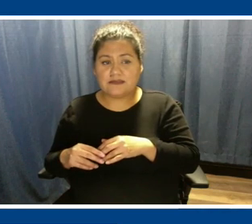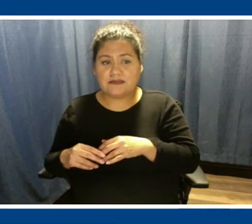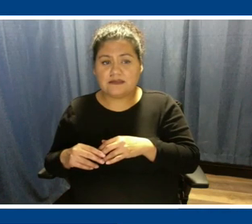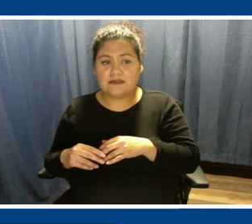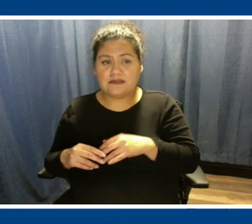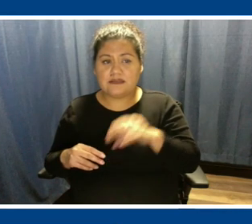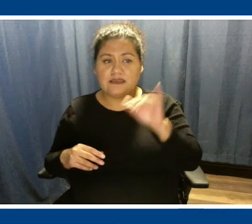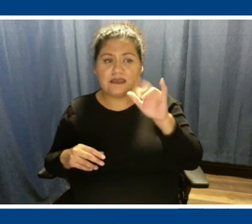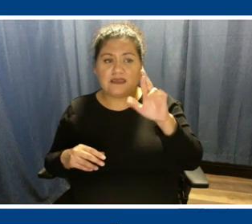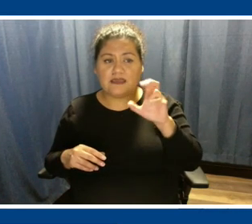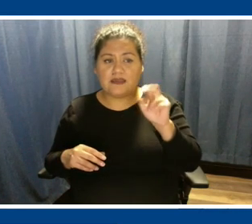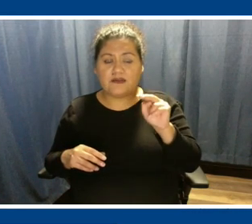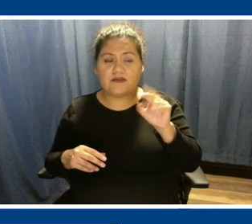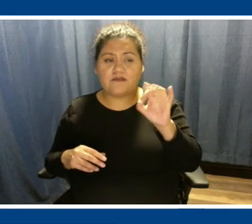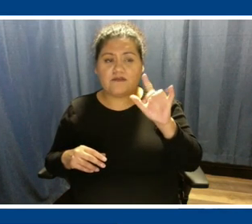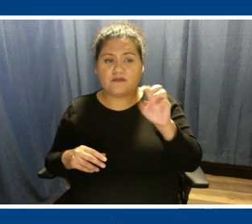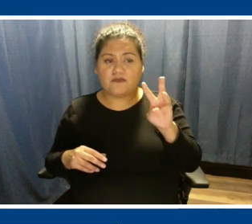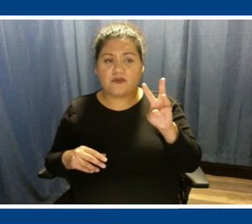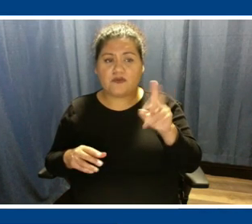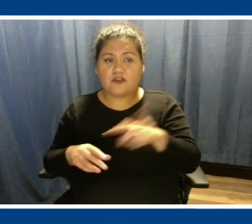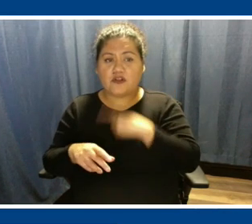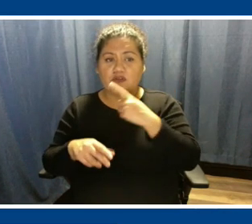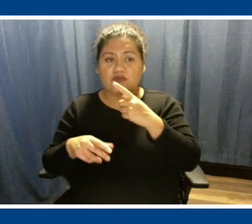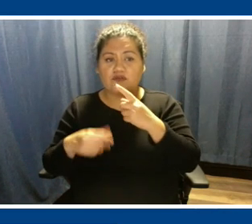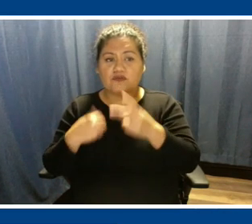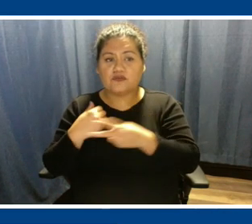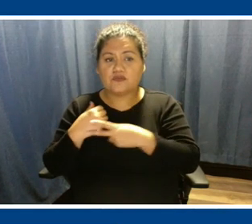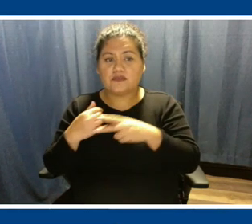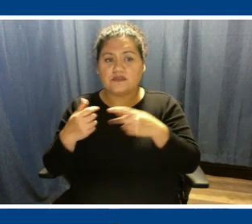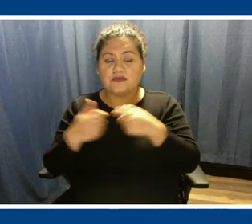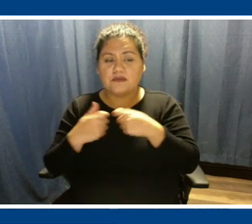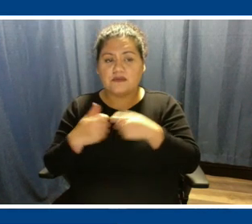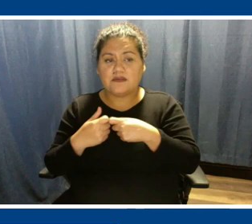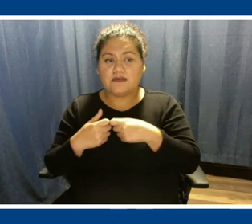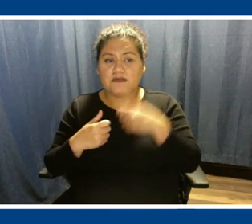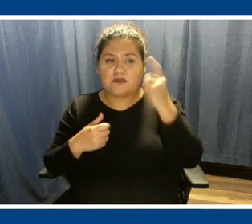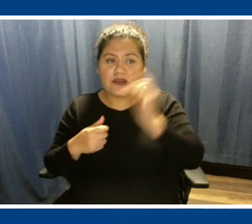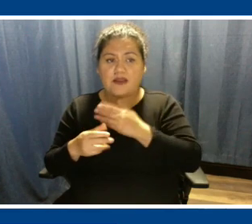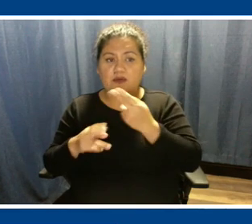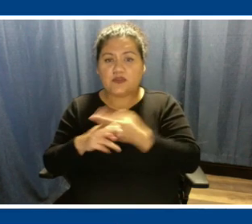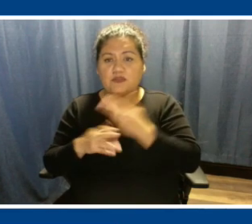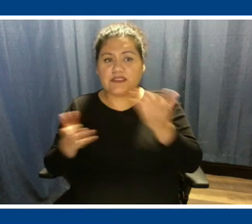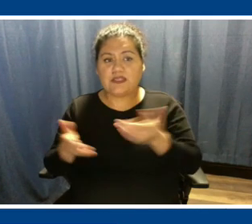long storage battery situation for our use here in Texas.